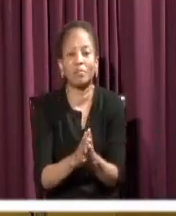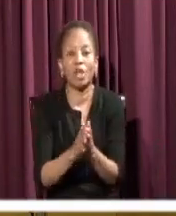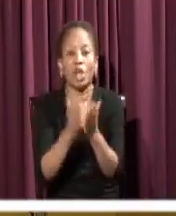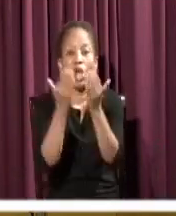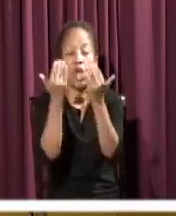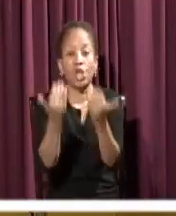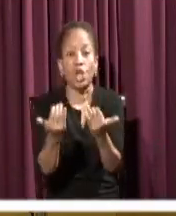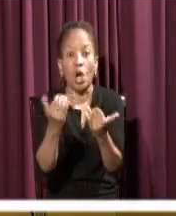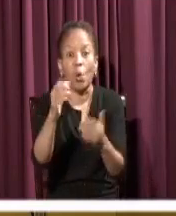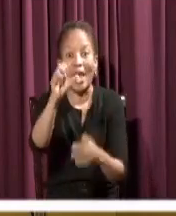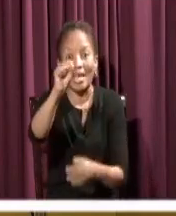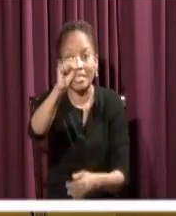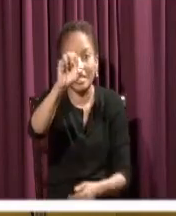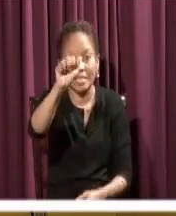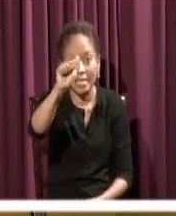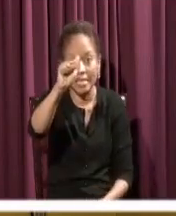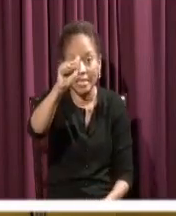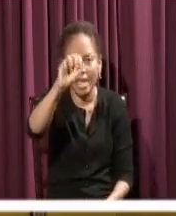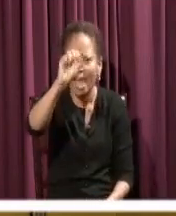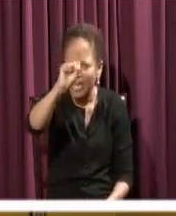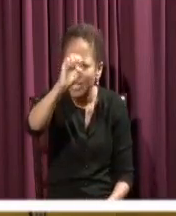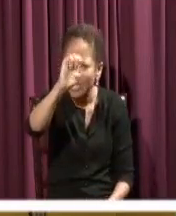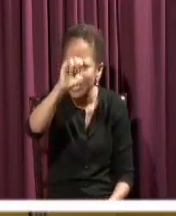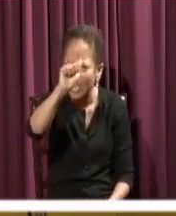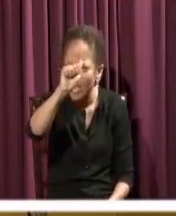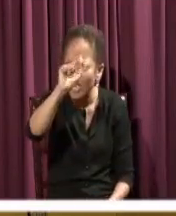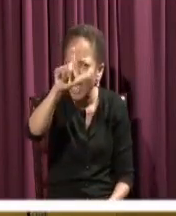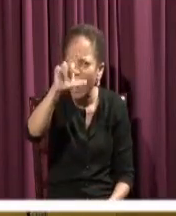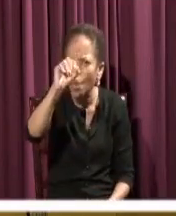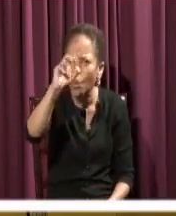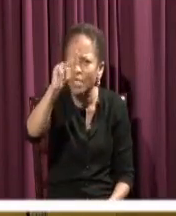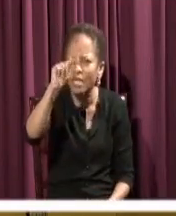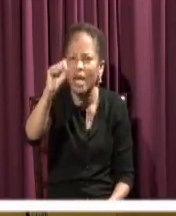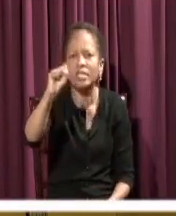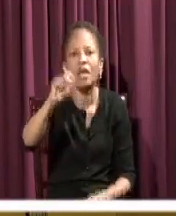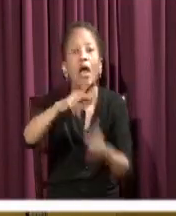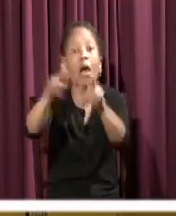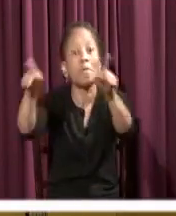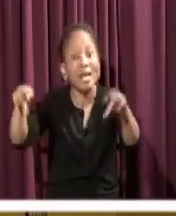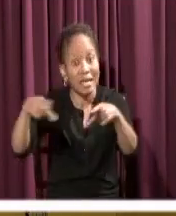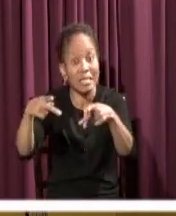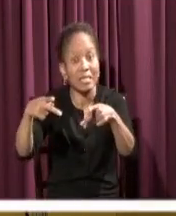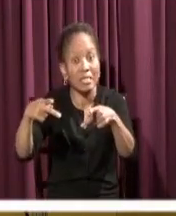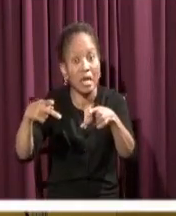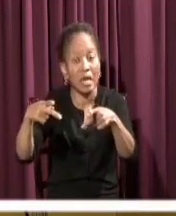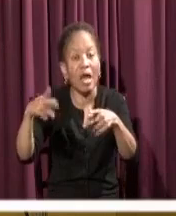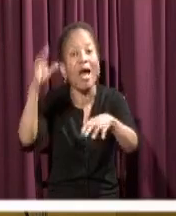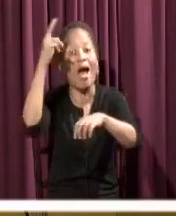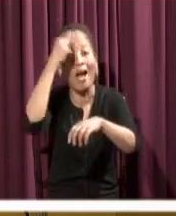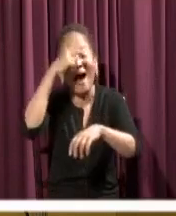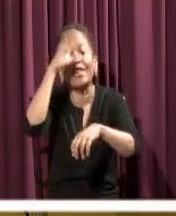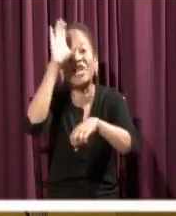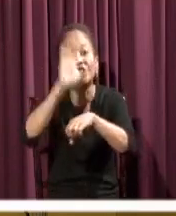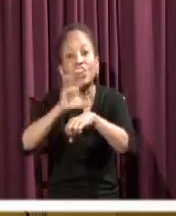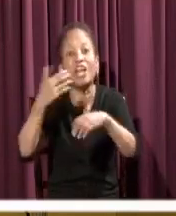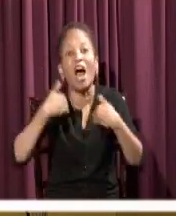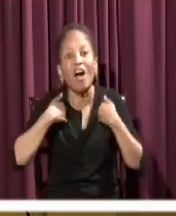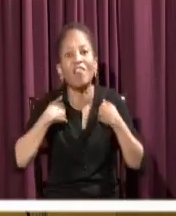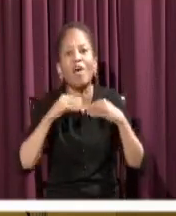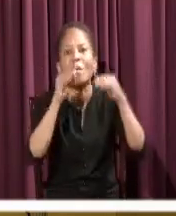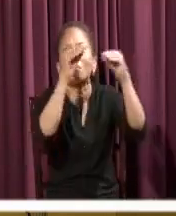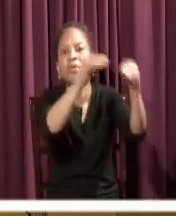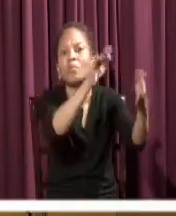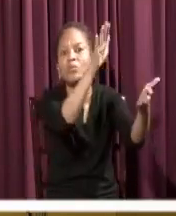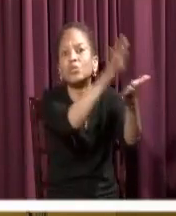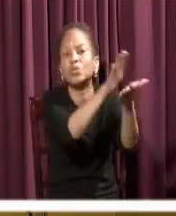And that's walking on water. We're going into the very heart of one of the most troubled communities in this country. To set up a